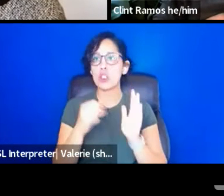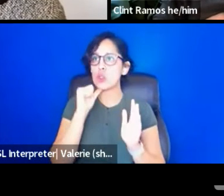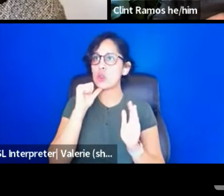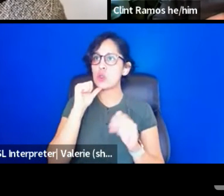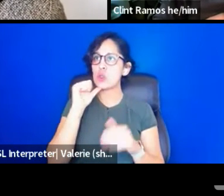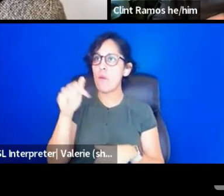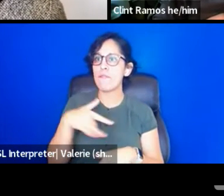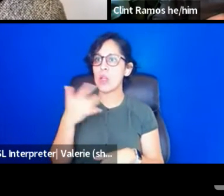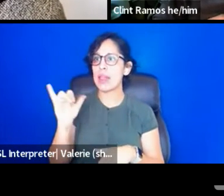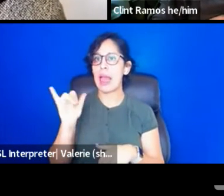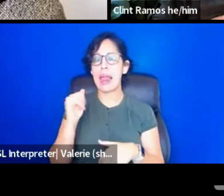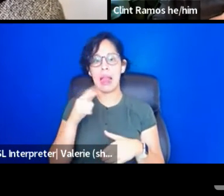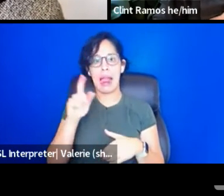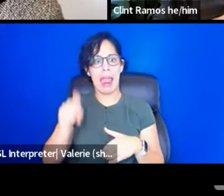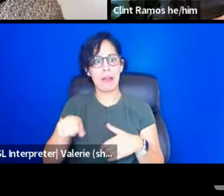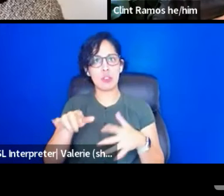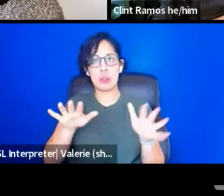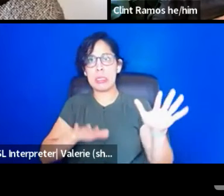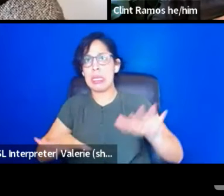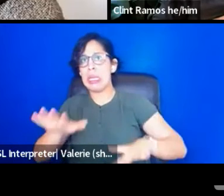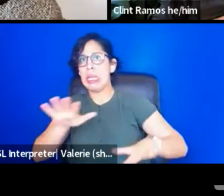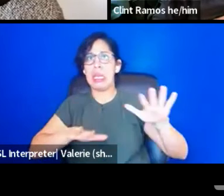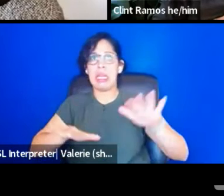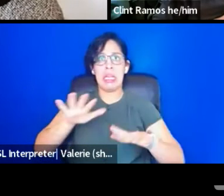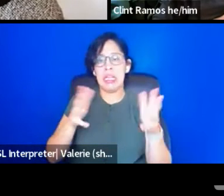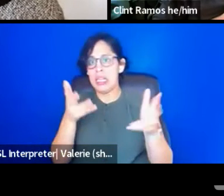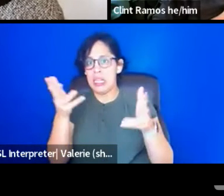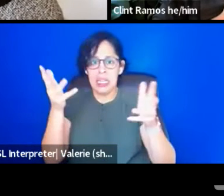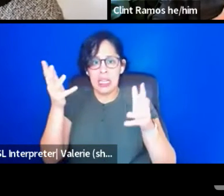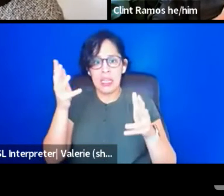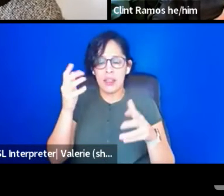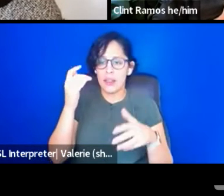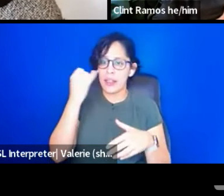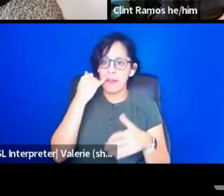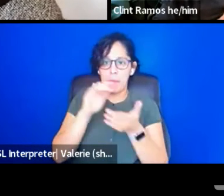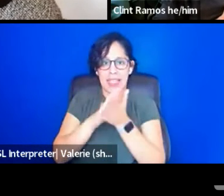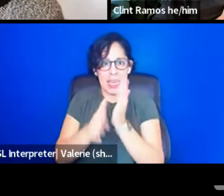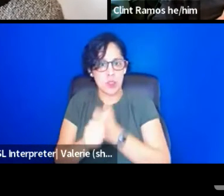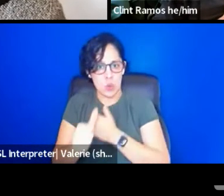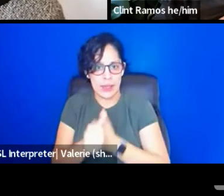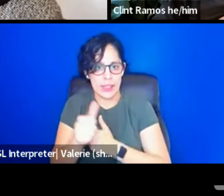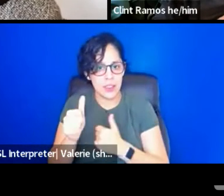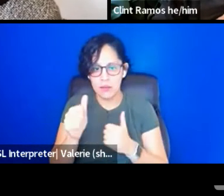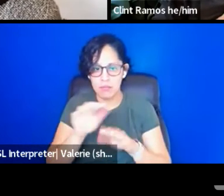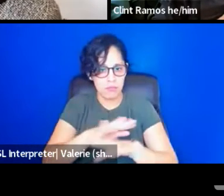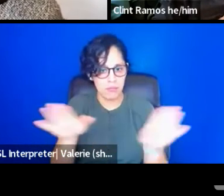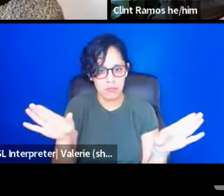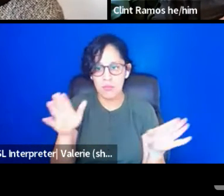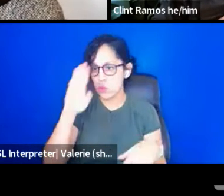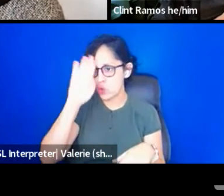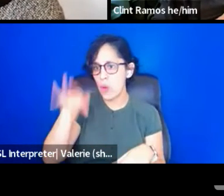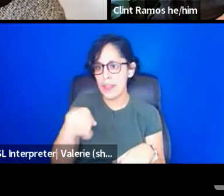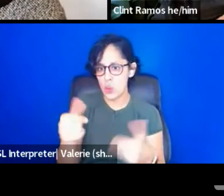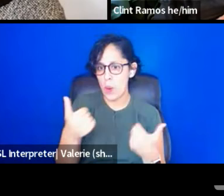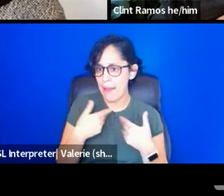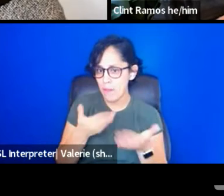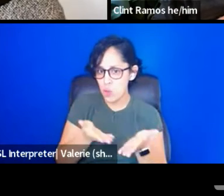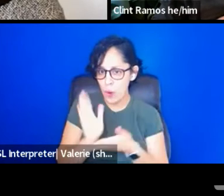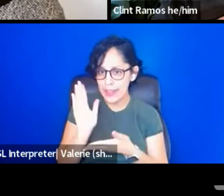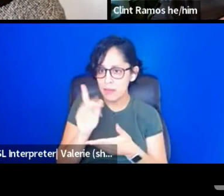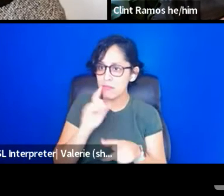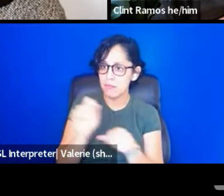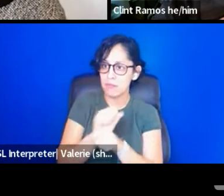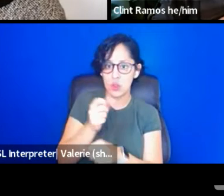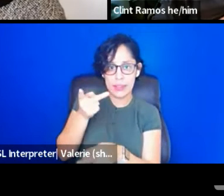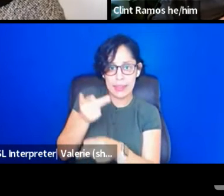visibly parent or visibly care or visibly advocate. If it puts yourself at risk, please know that you have the right to, to care